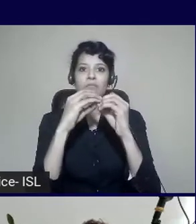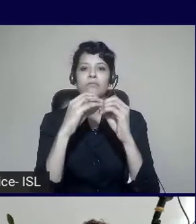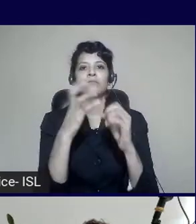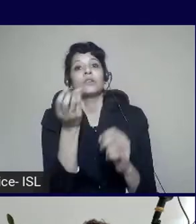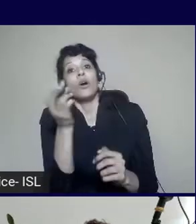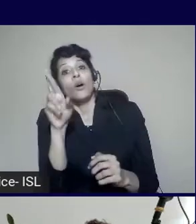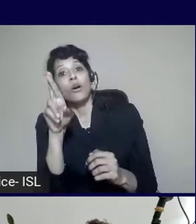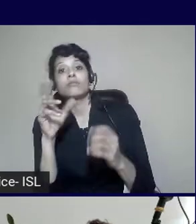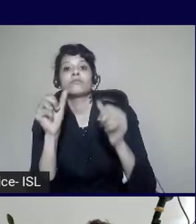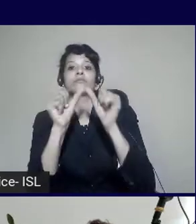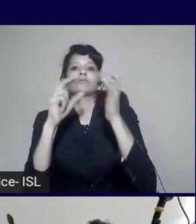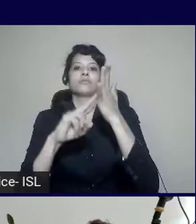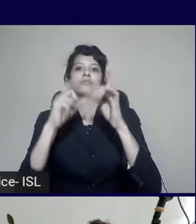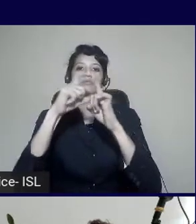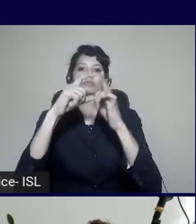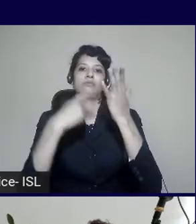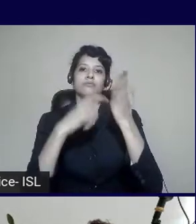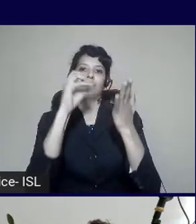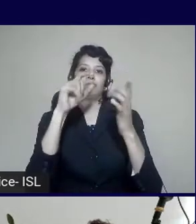Now, what does this actually do?